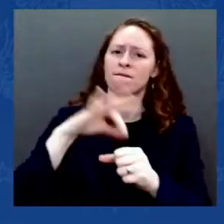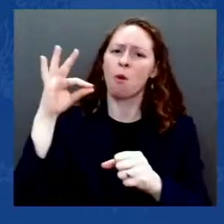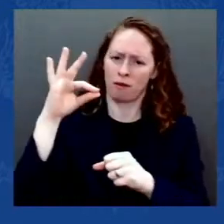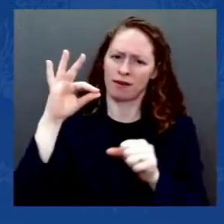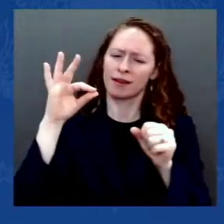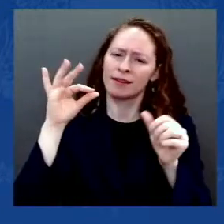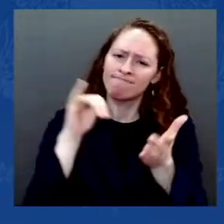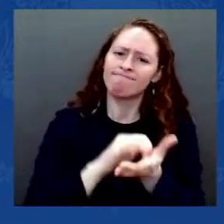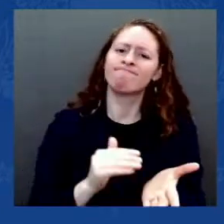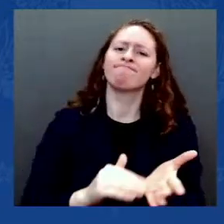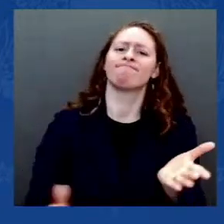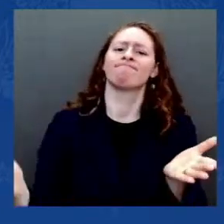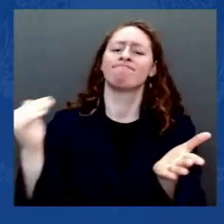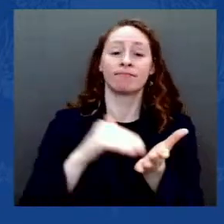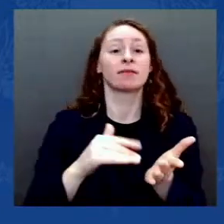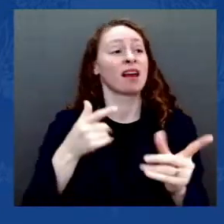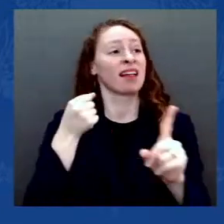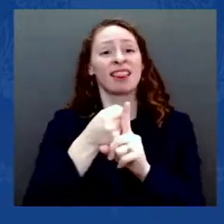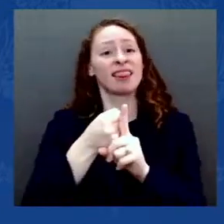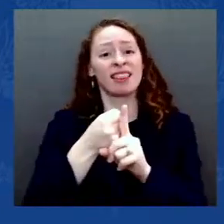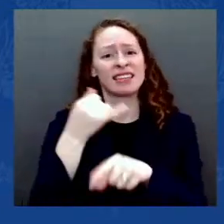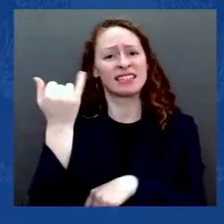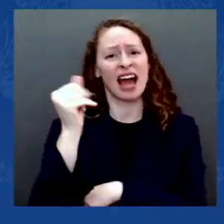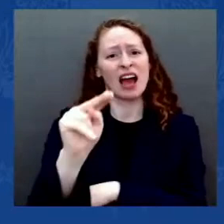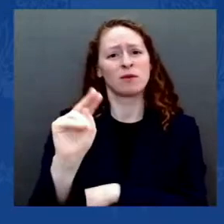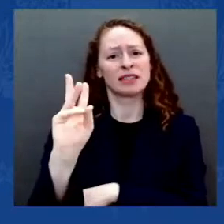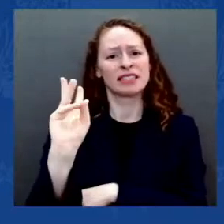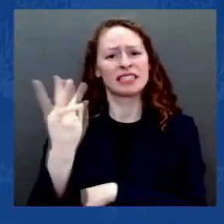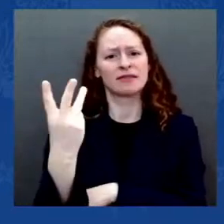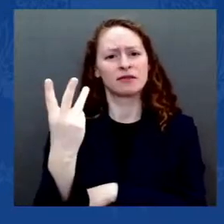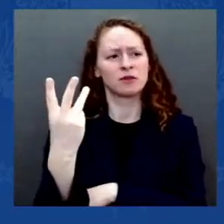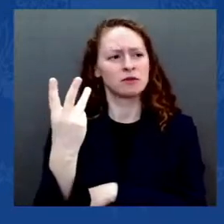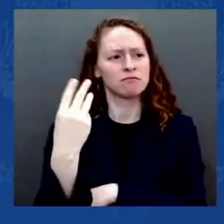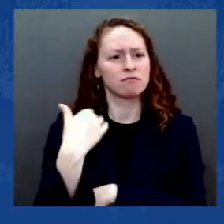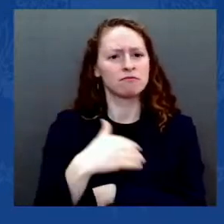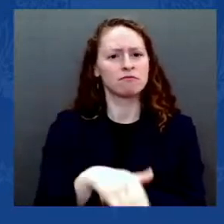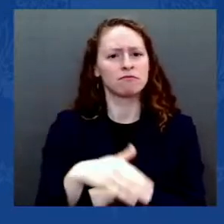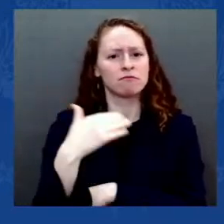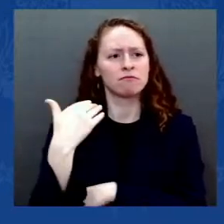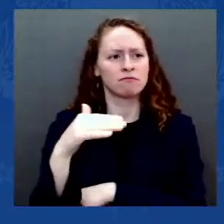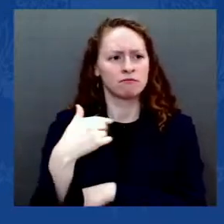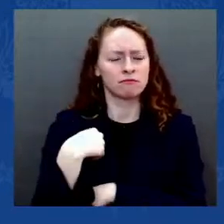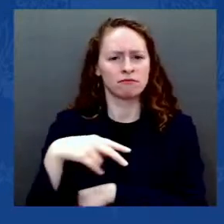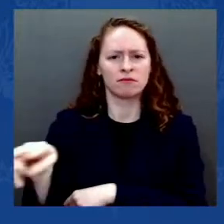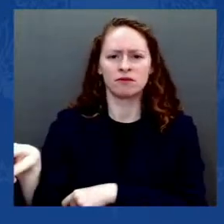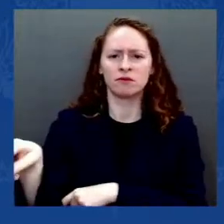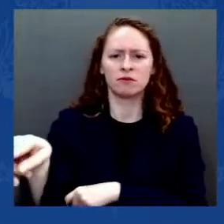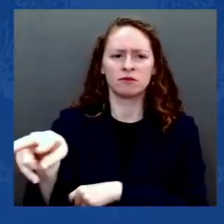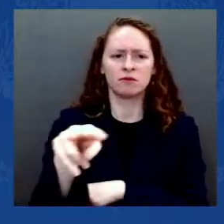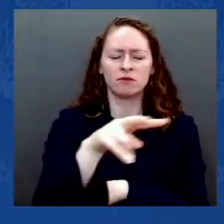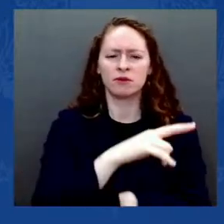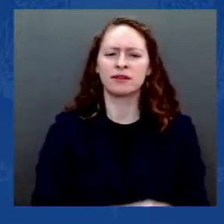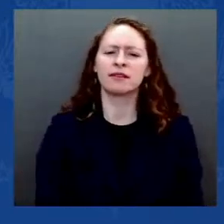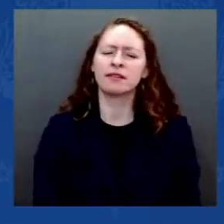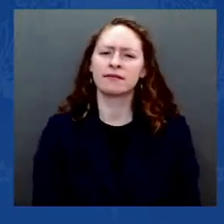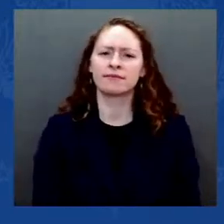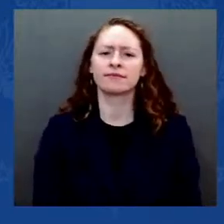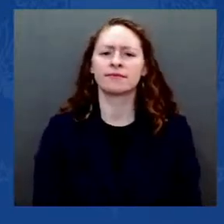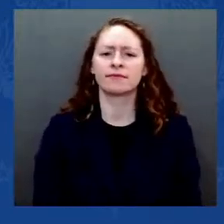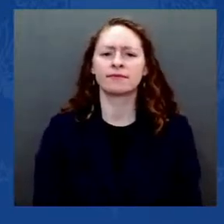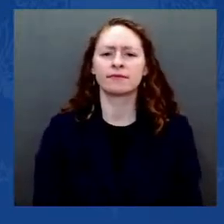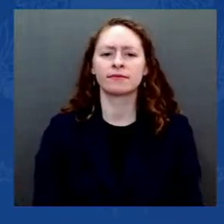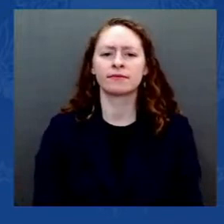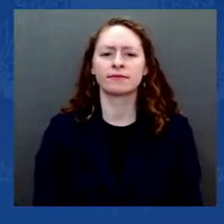if the forces who seek to dismantle our democracy are successful.